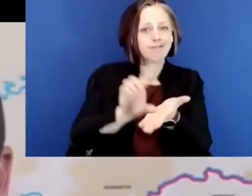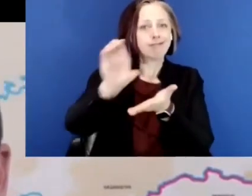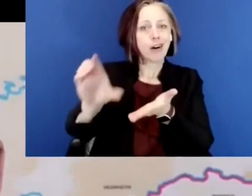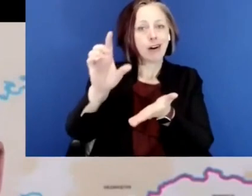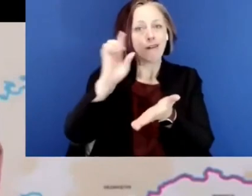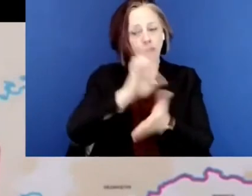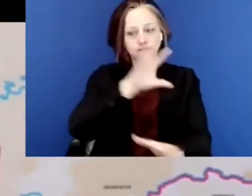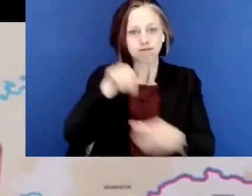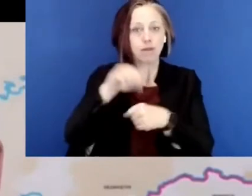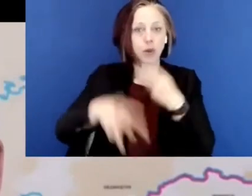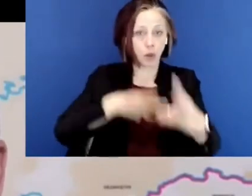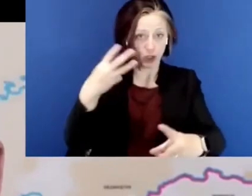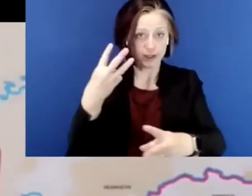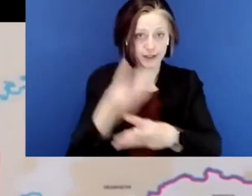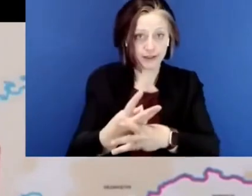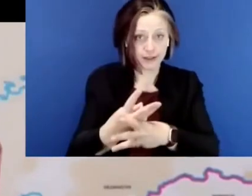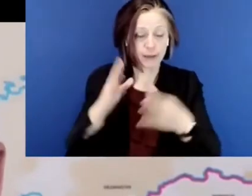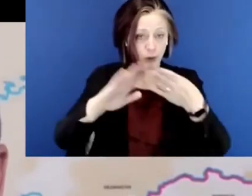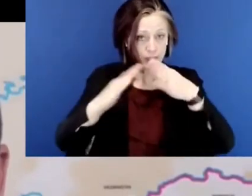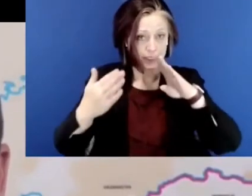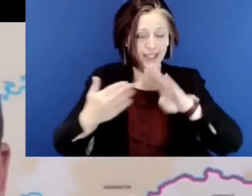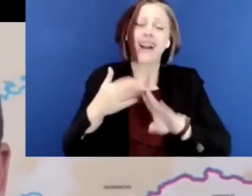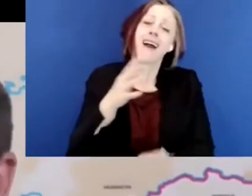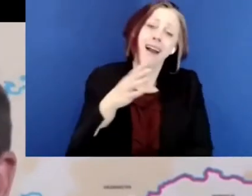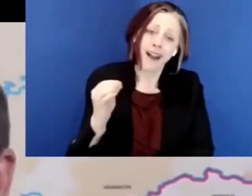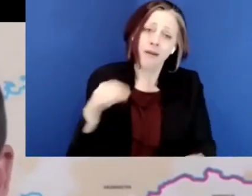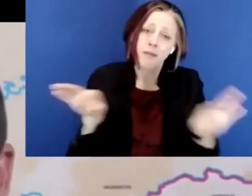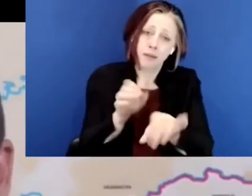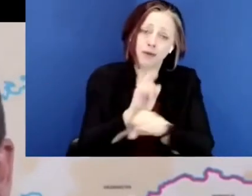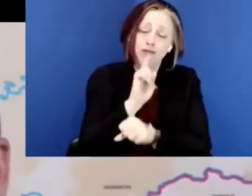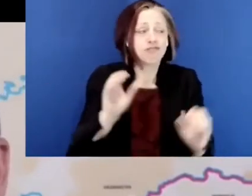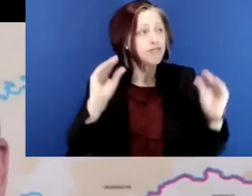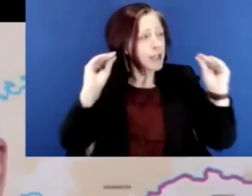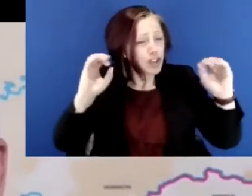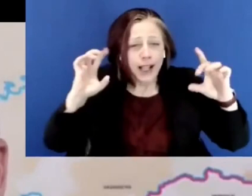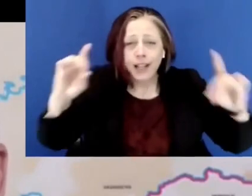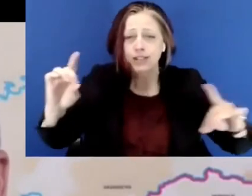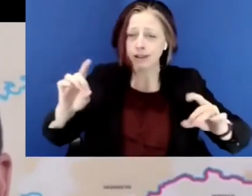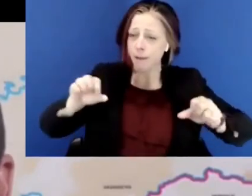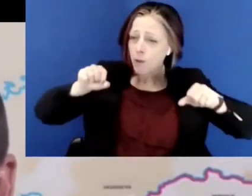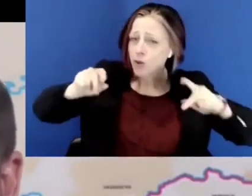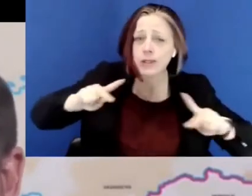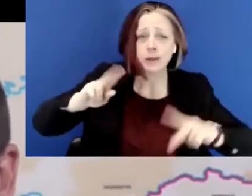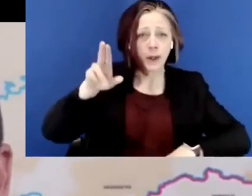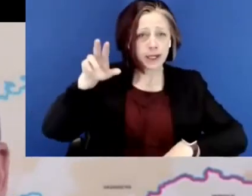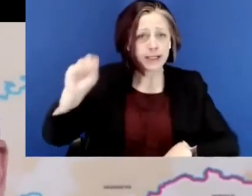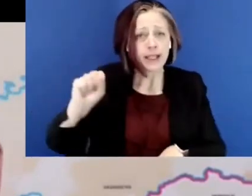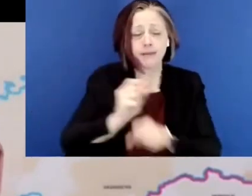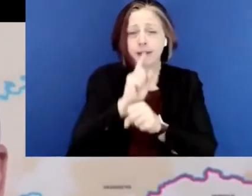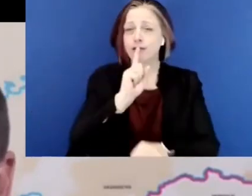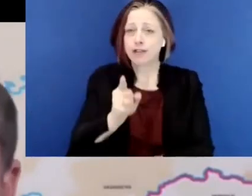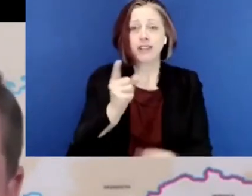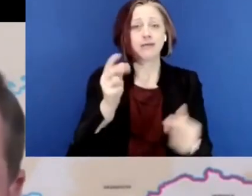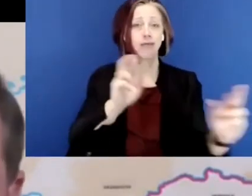US pays its fair share in coming back into the world community, as well as making sure that education and educational